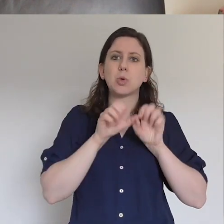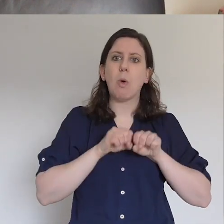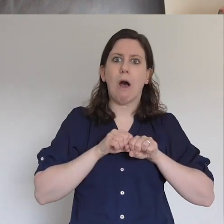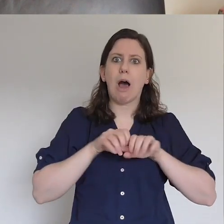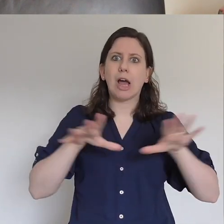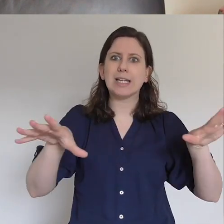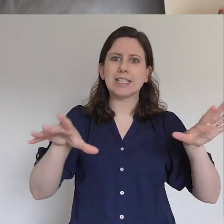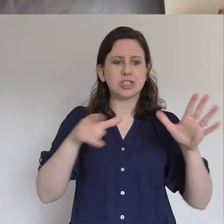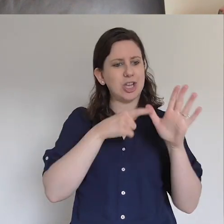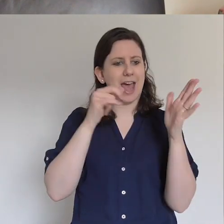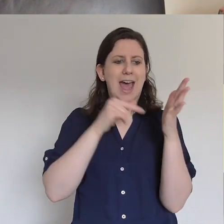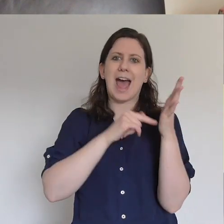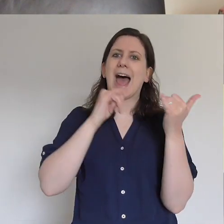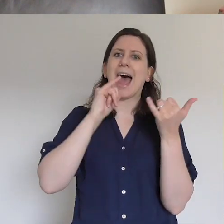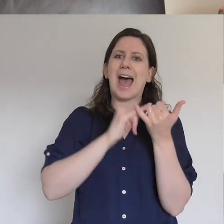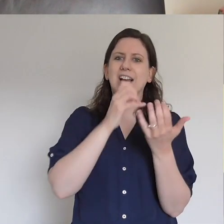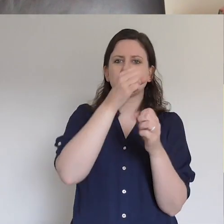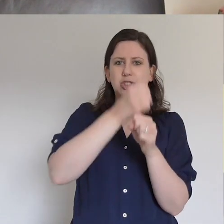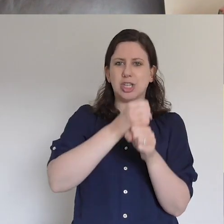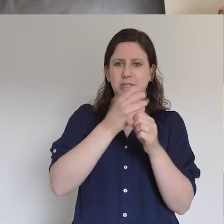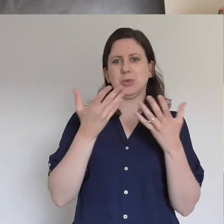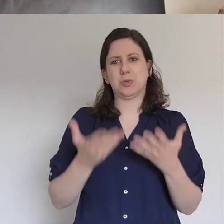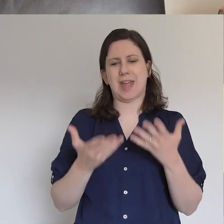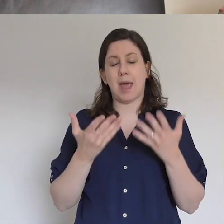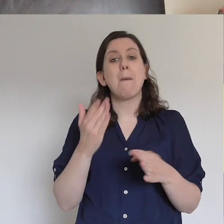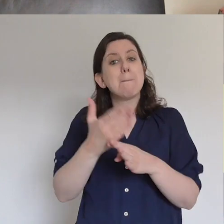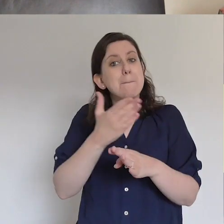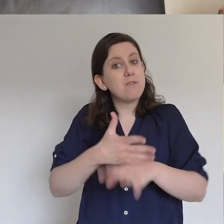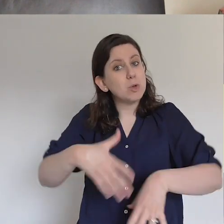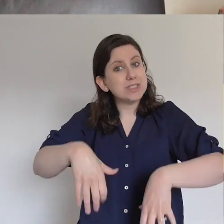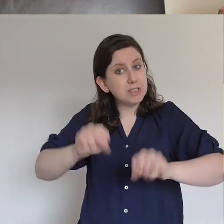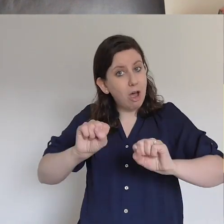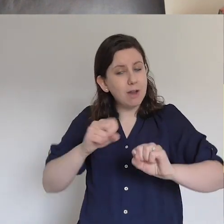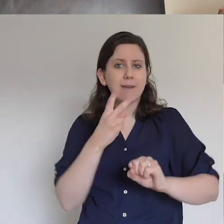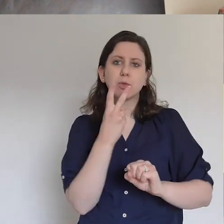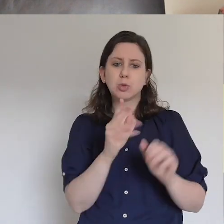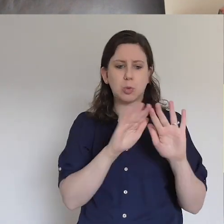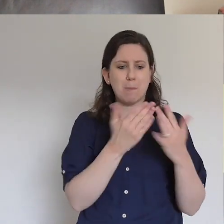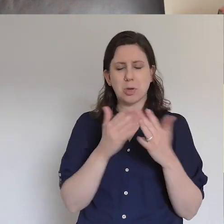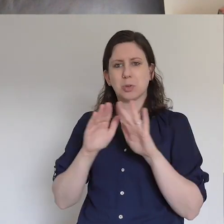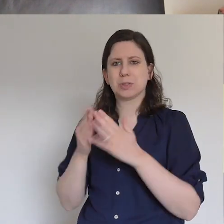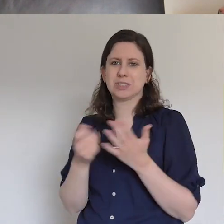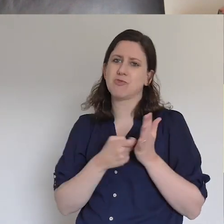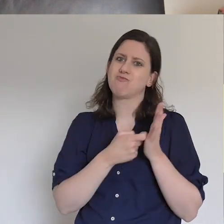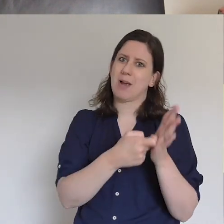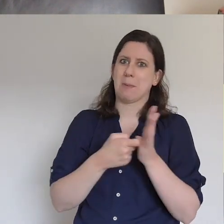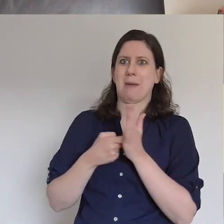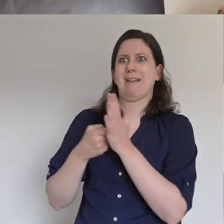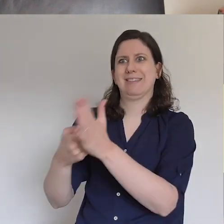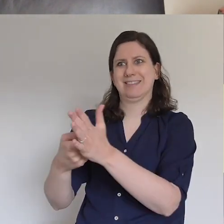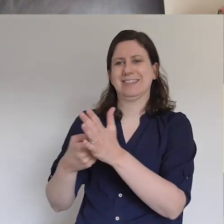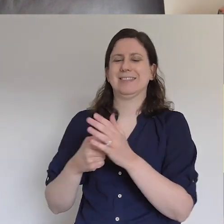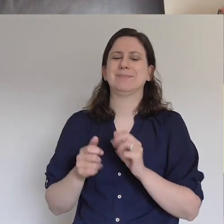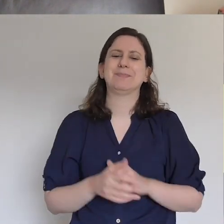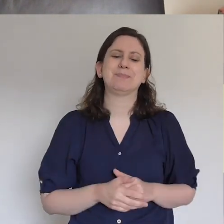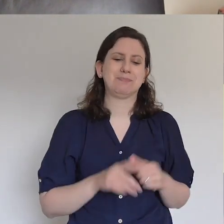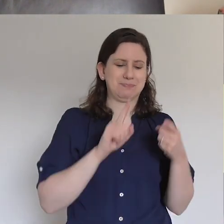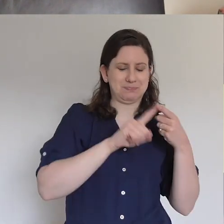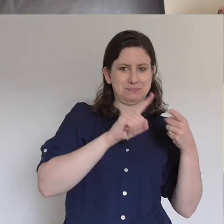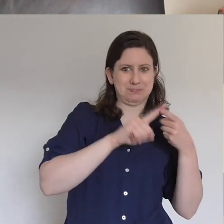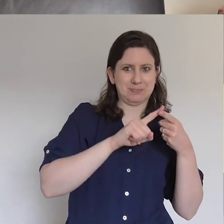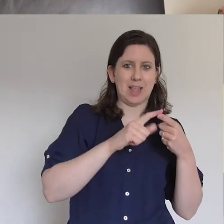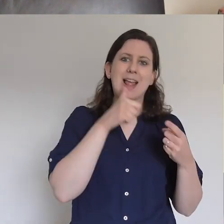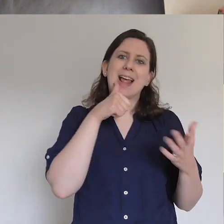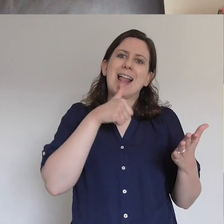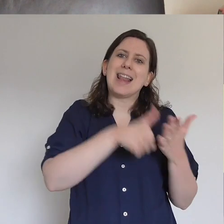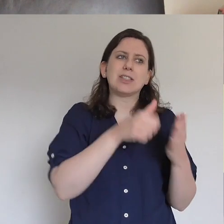the Acts Church today. Just before we dig in, we just want to recommend two books really highly to you today. The first one